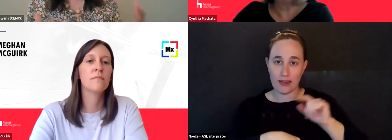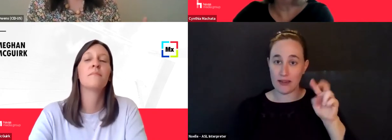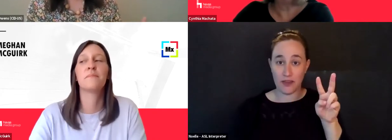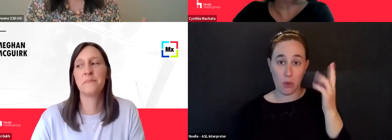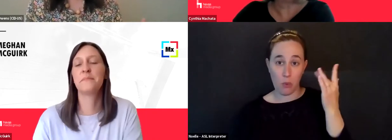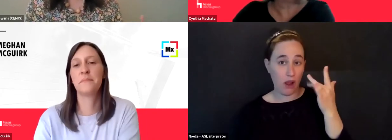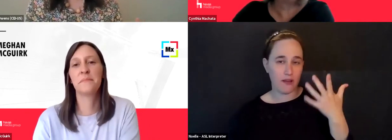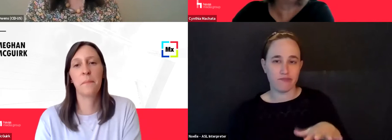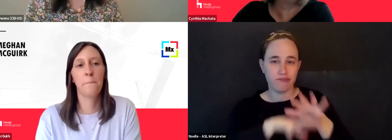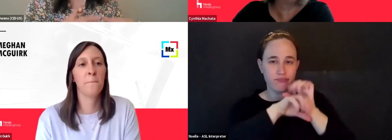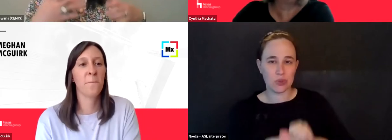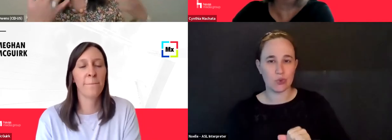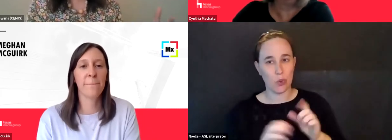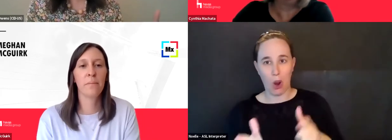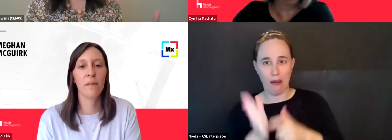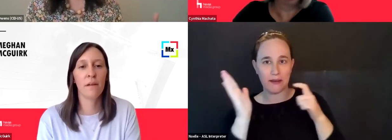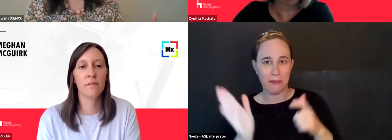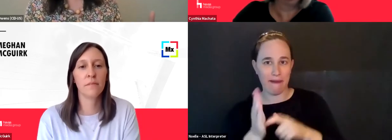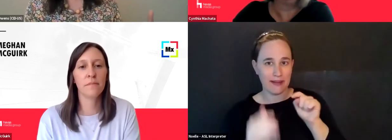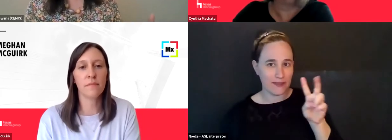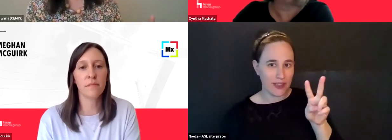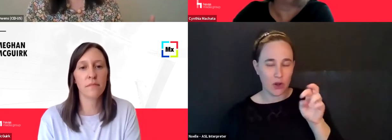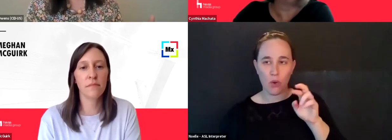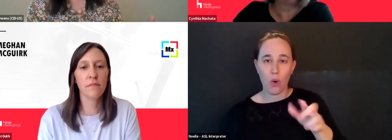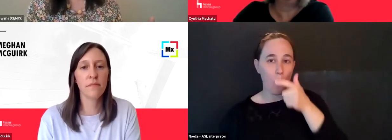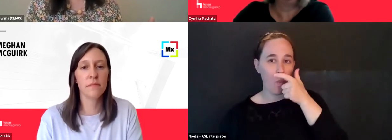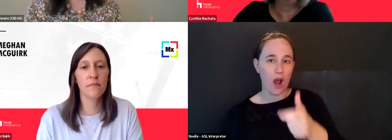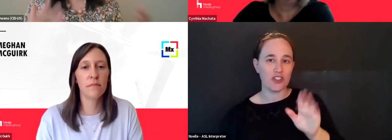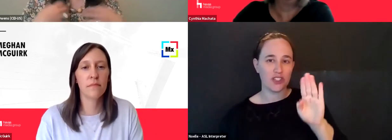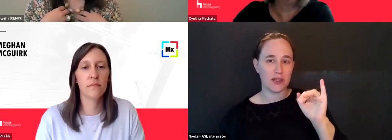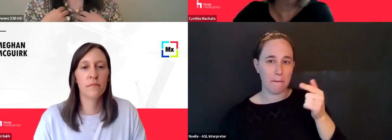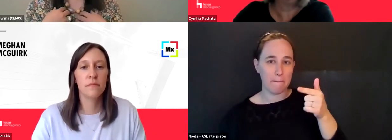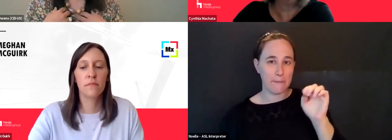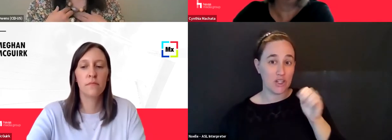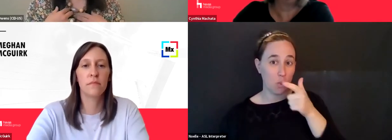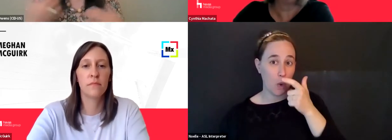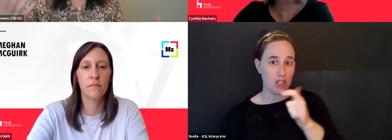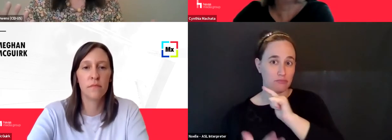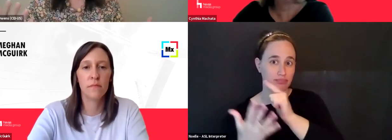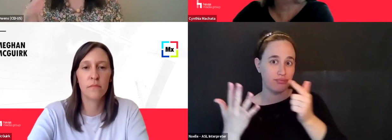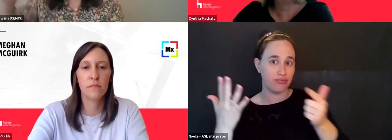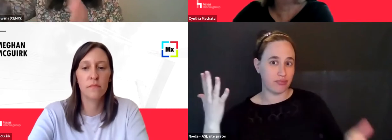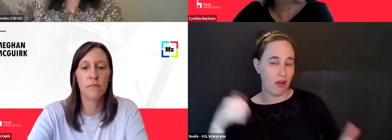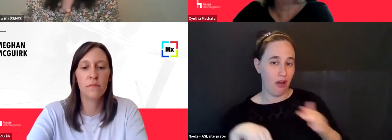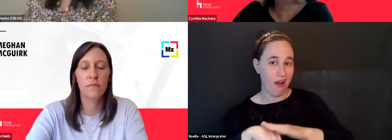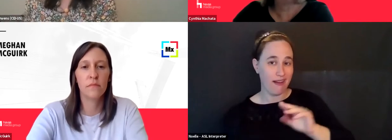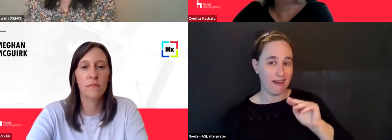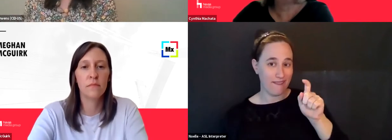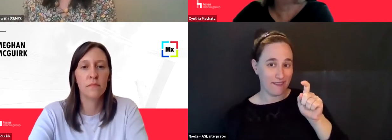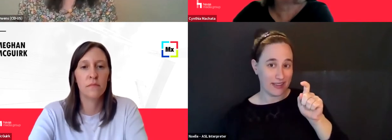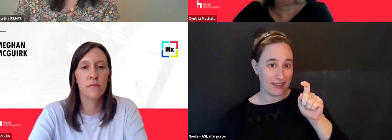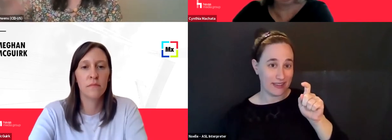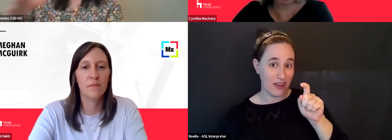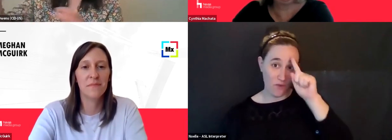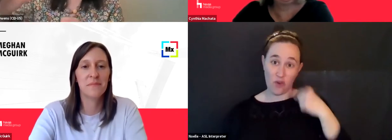viewing and, and binge watching on, on Netflix, uh, we grew up knowing that's when you go to the bathroom,